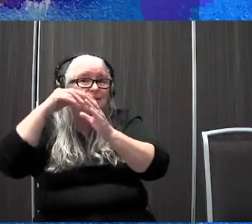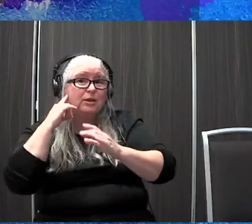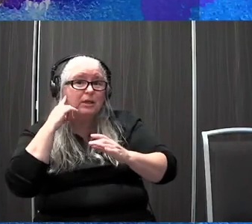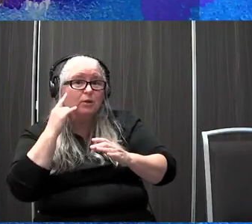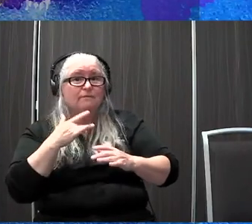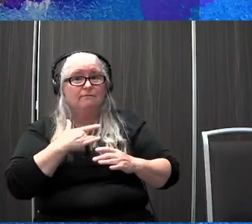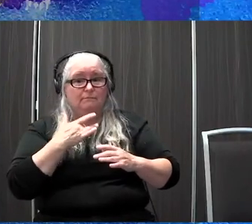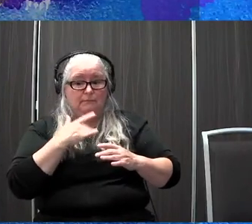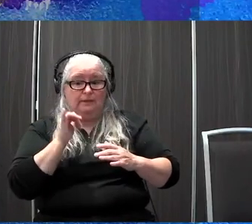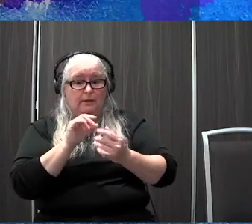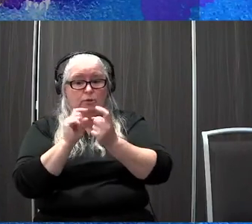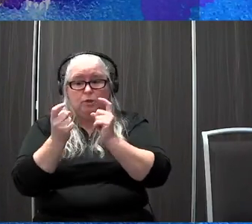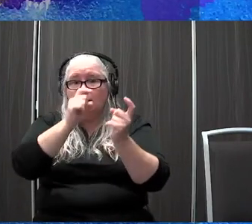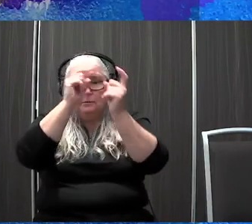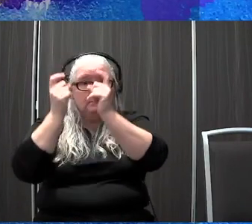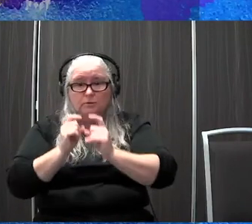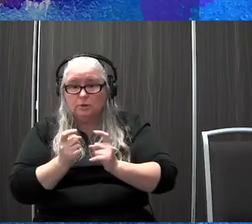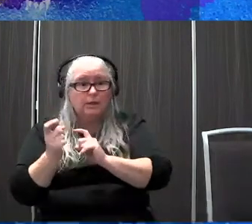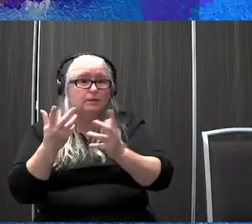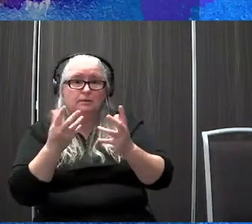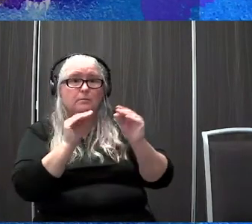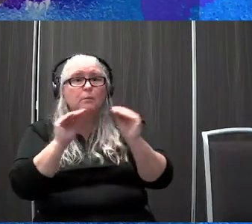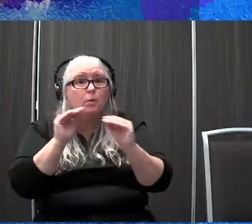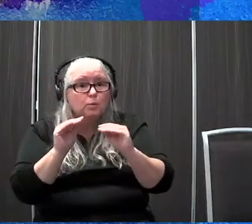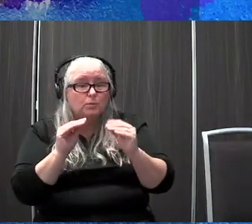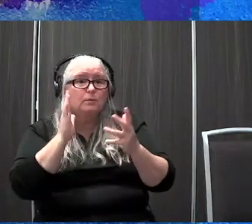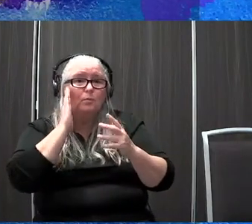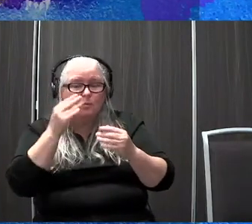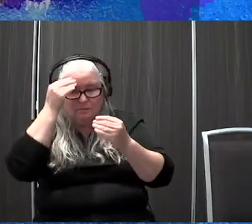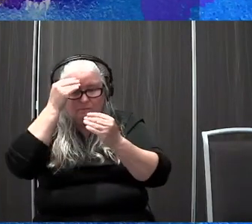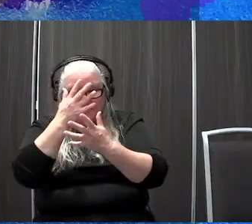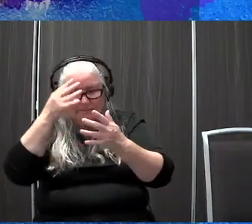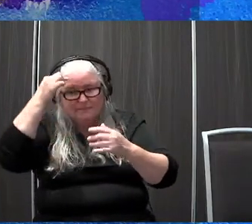that change in motion. And therefore it tells the brain to make the correction for your body.